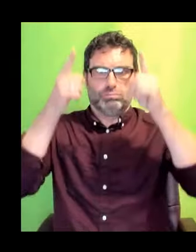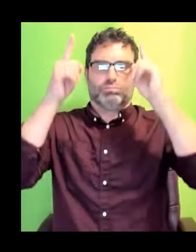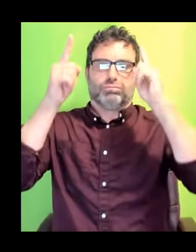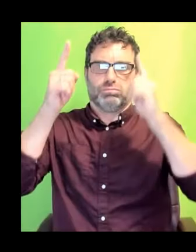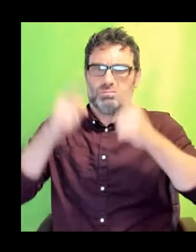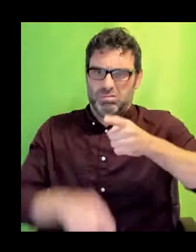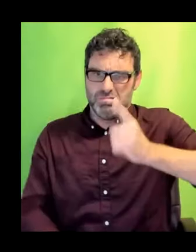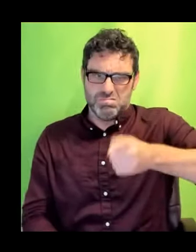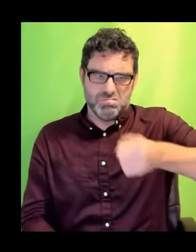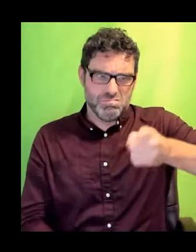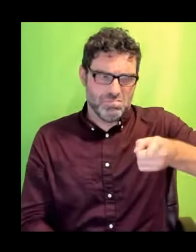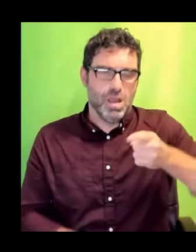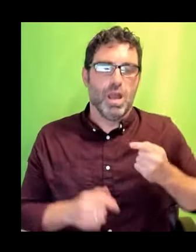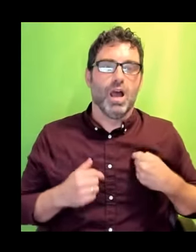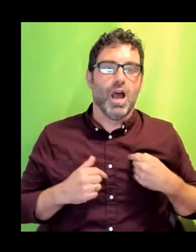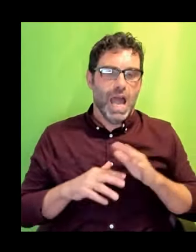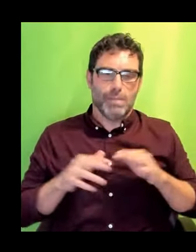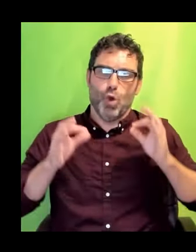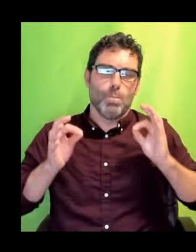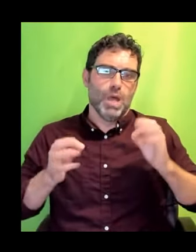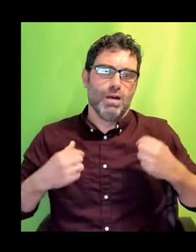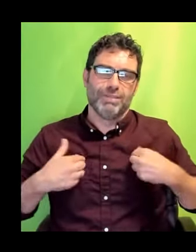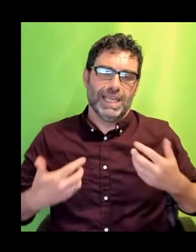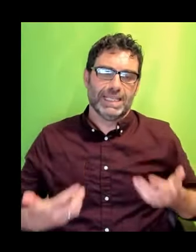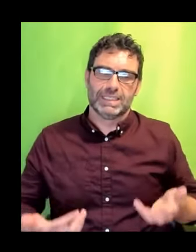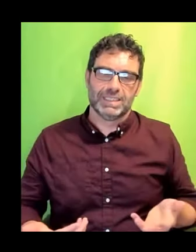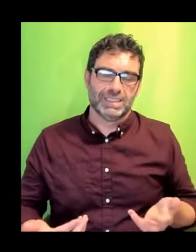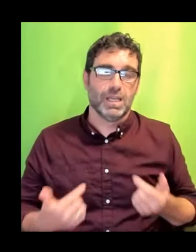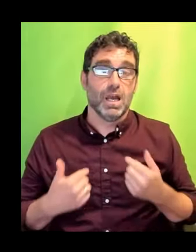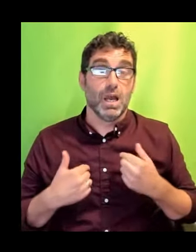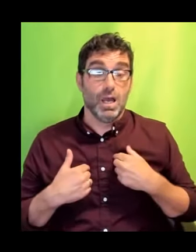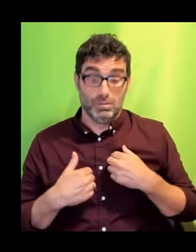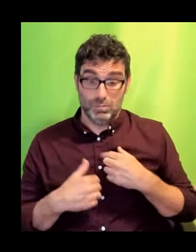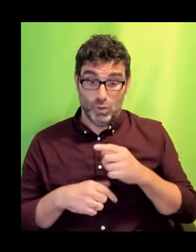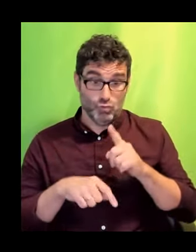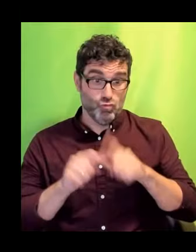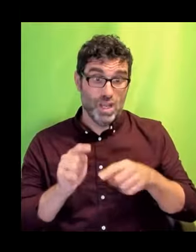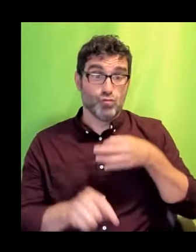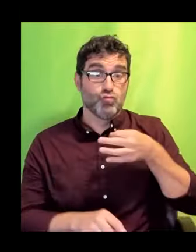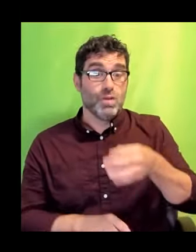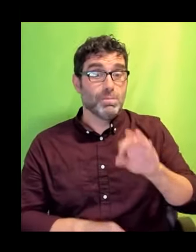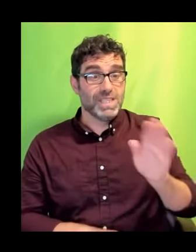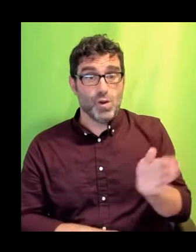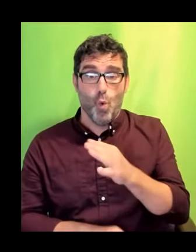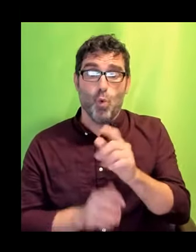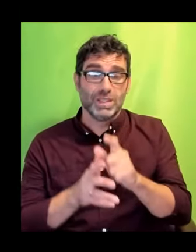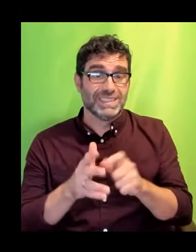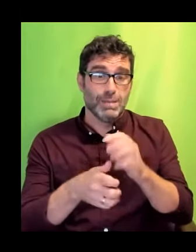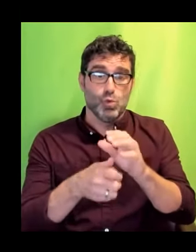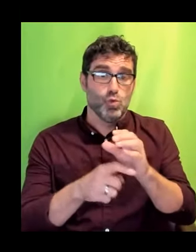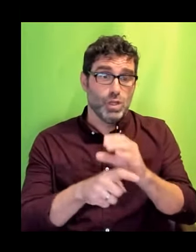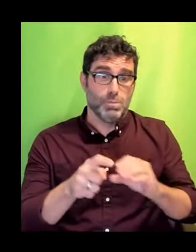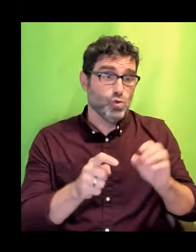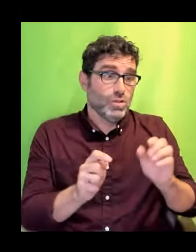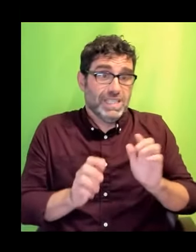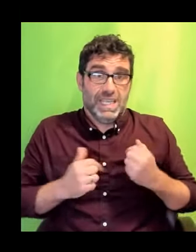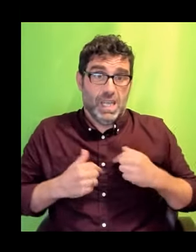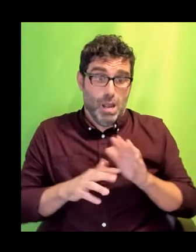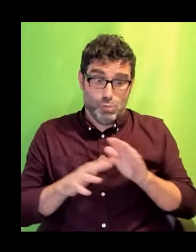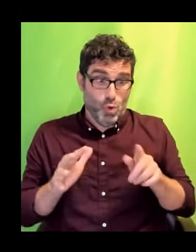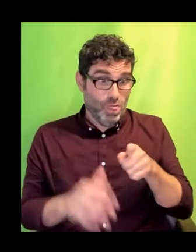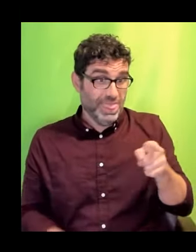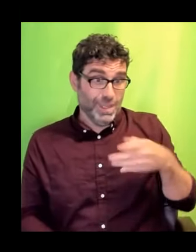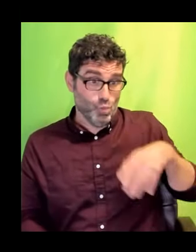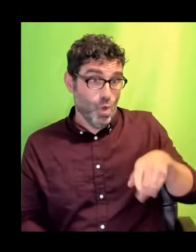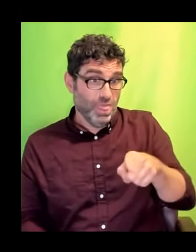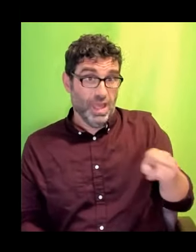of this. I'm not claiming to speak for the disabled community and they wouldn't want me to, just for myself. And I really don't think I've got everything